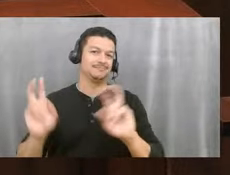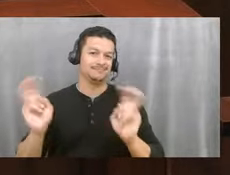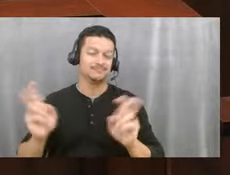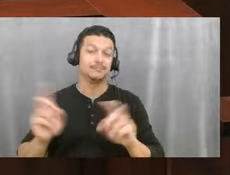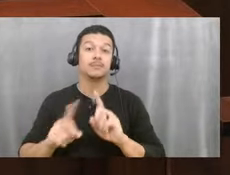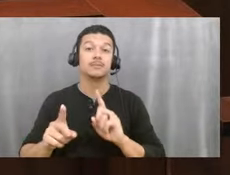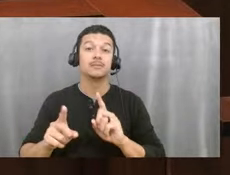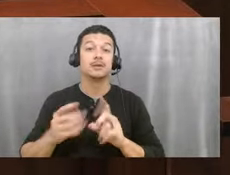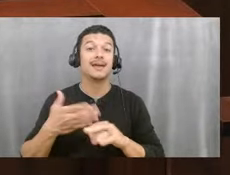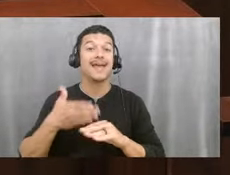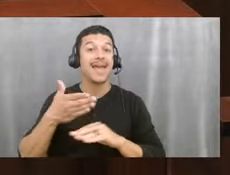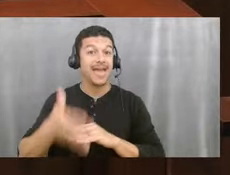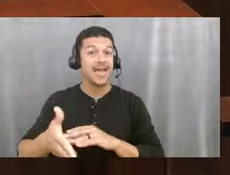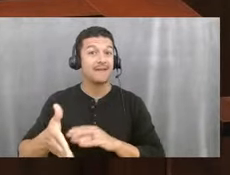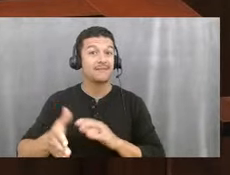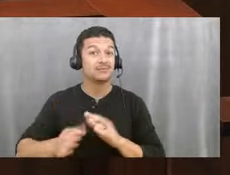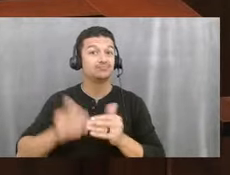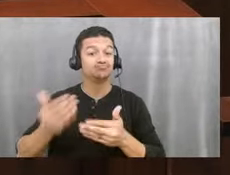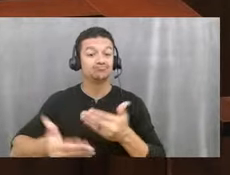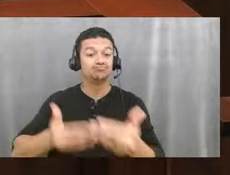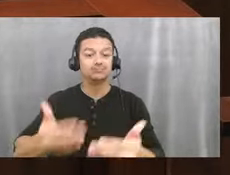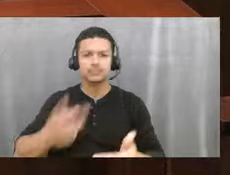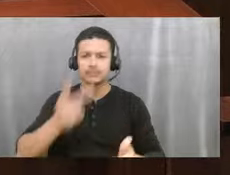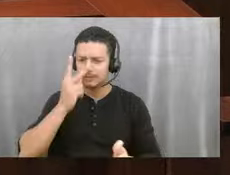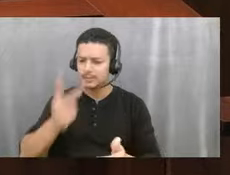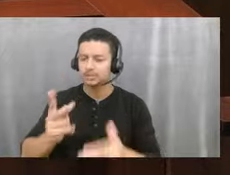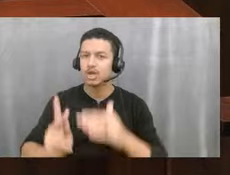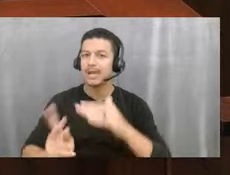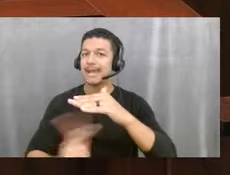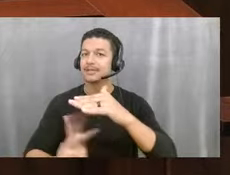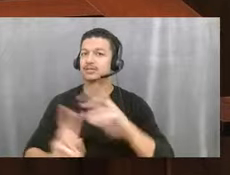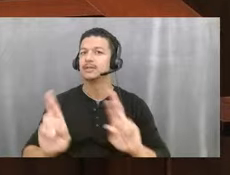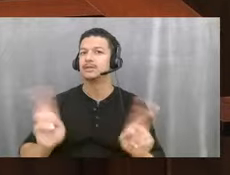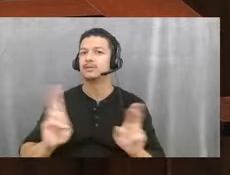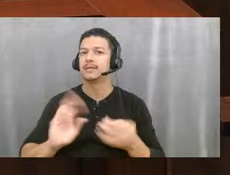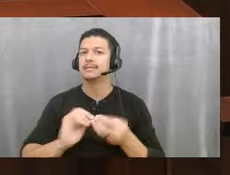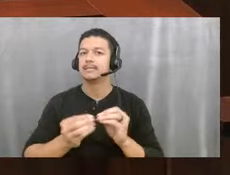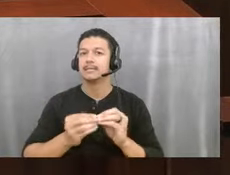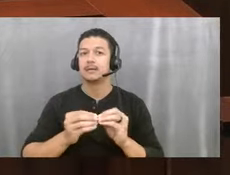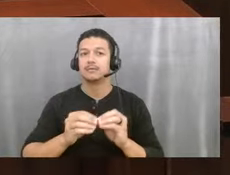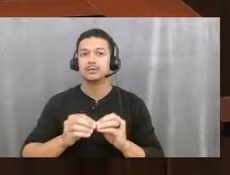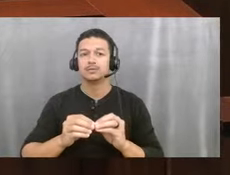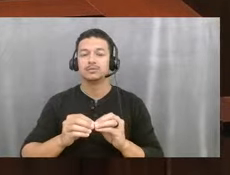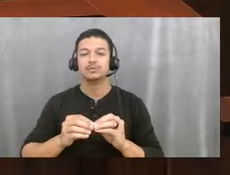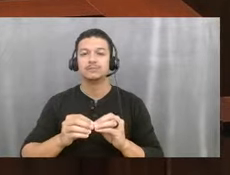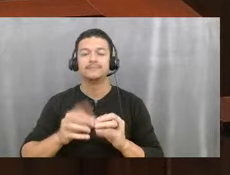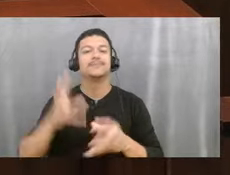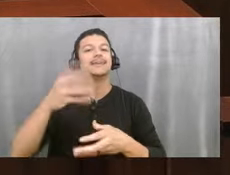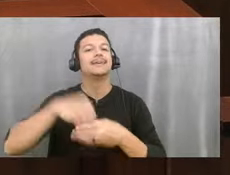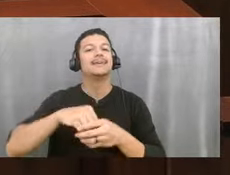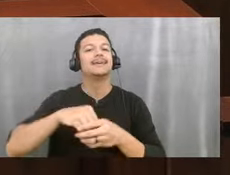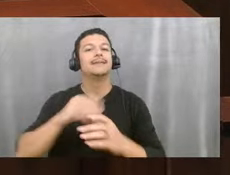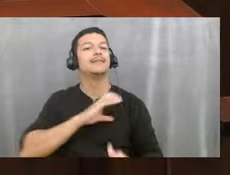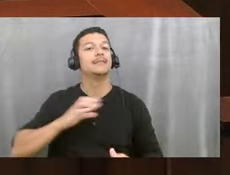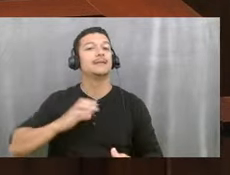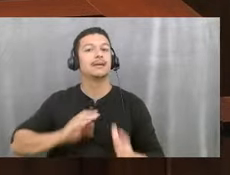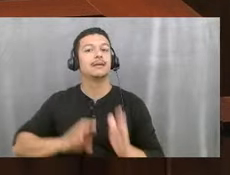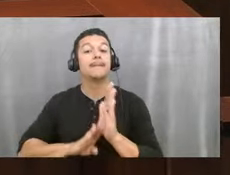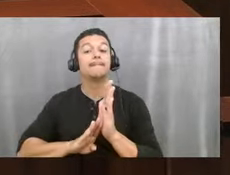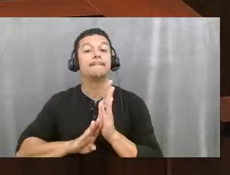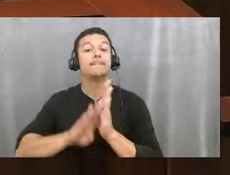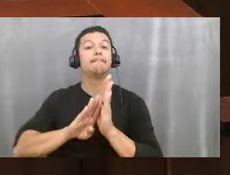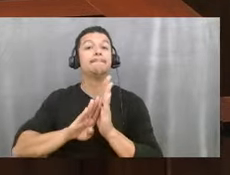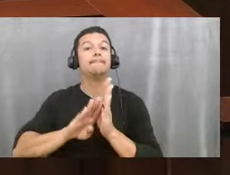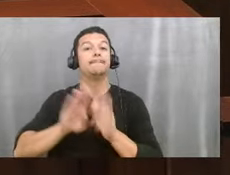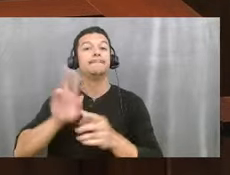progress, we actually saw that our kindergarten readiness scores throughout the entire state, sorry, throughout the entire county went up three points. So we know that there's